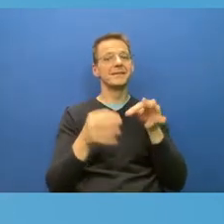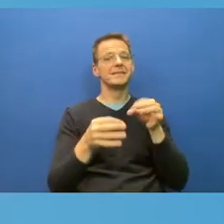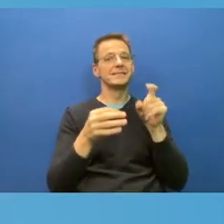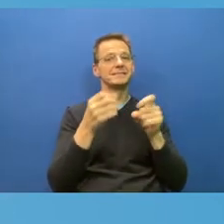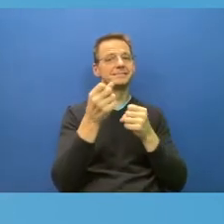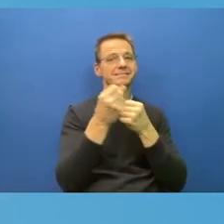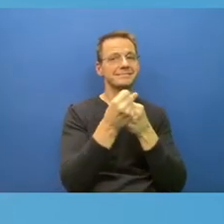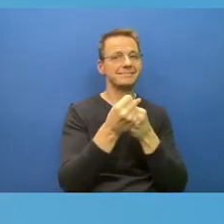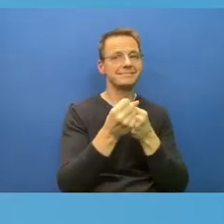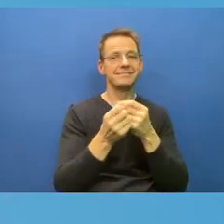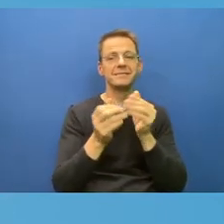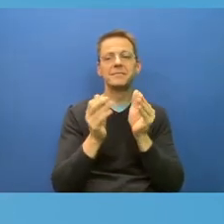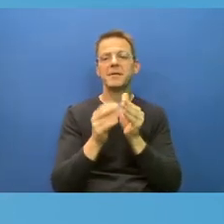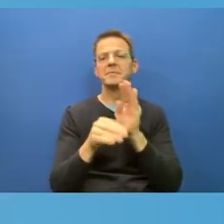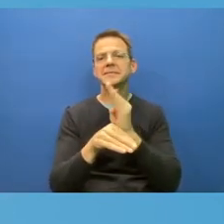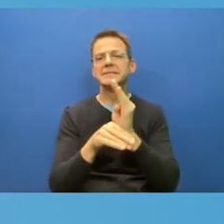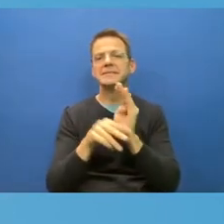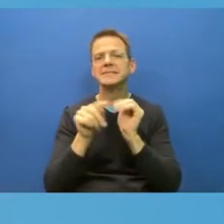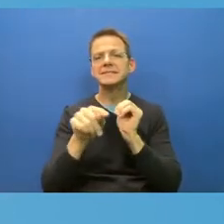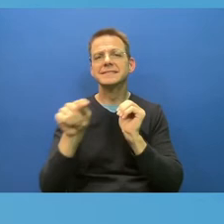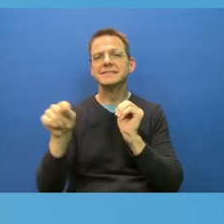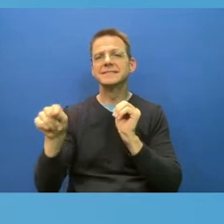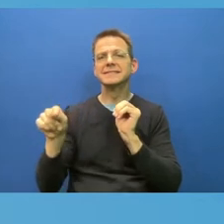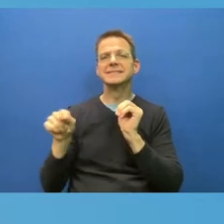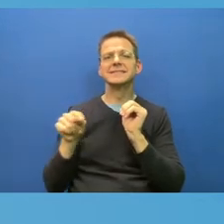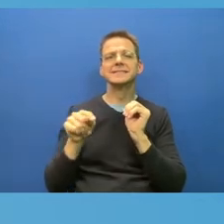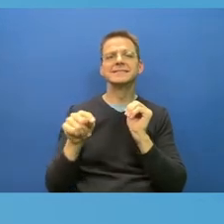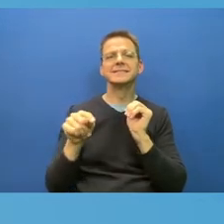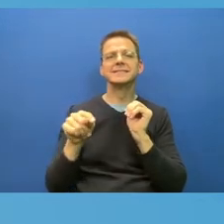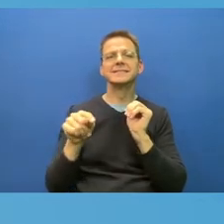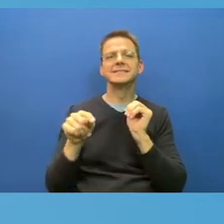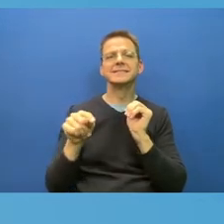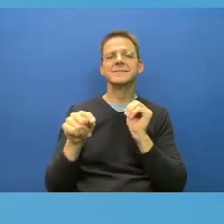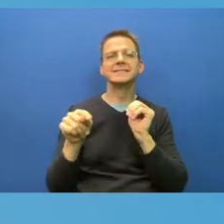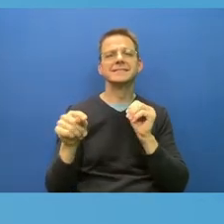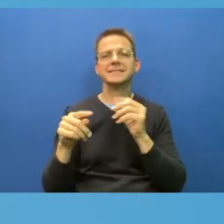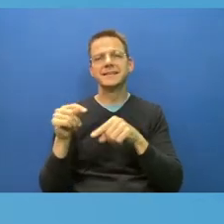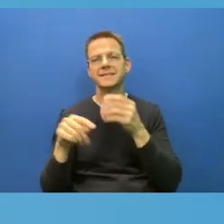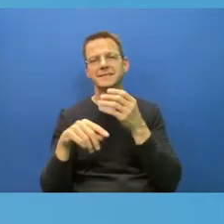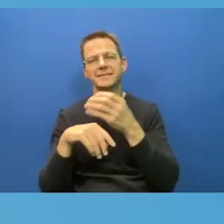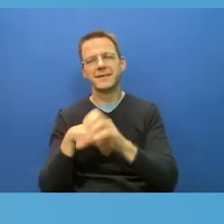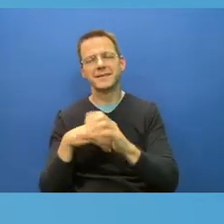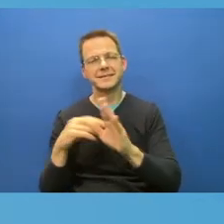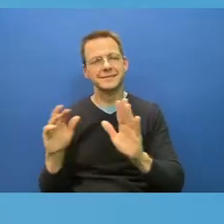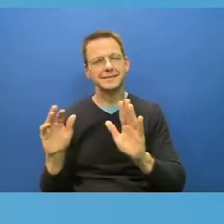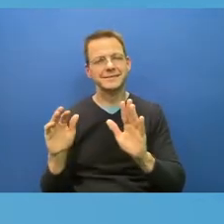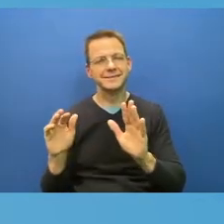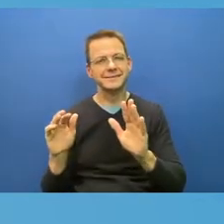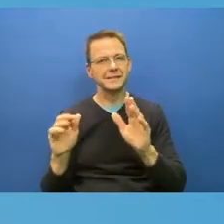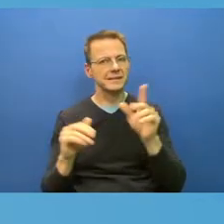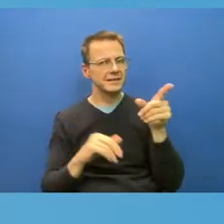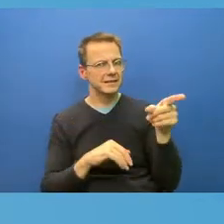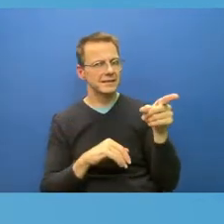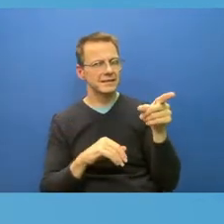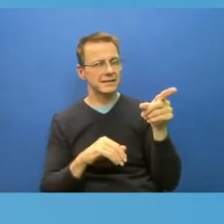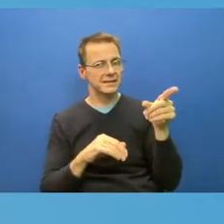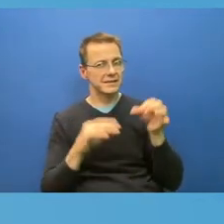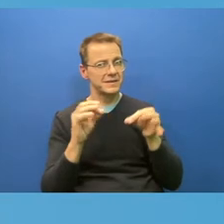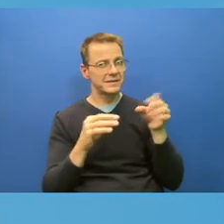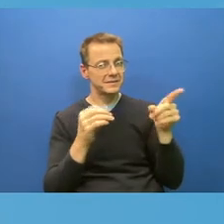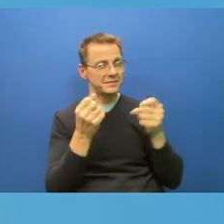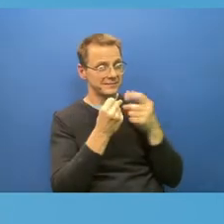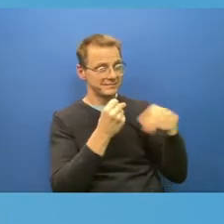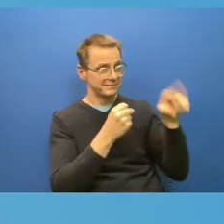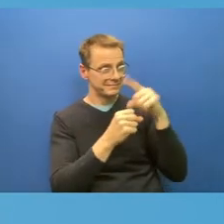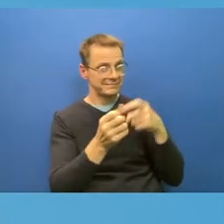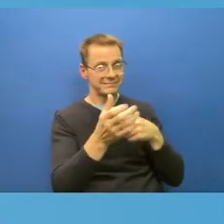counsel who don't really want to want to find themselves in the court. Once we get some of those those legal precedents, will be helpful